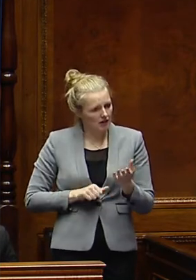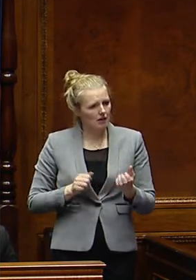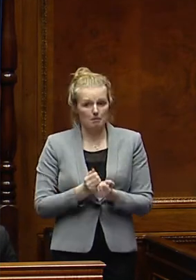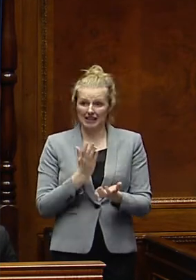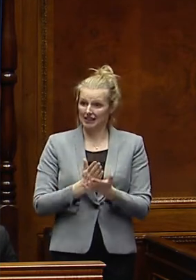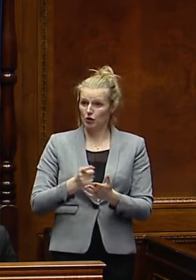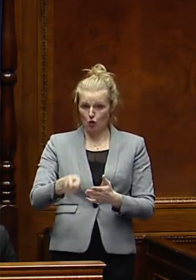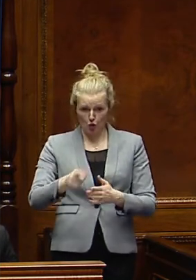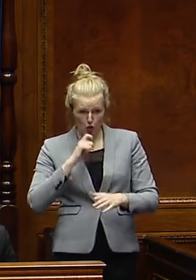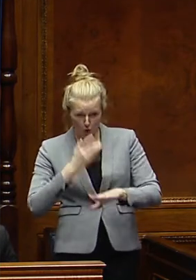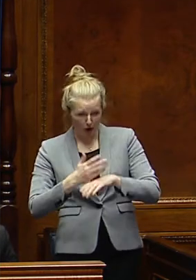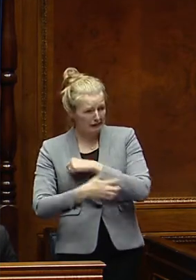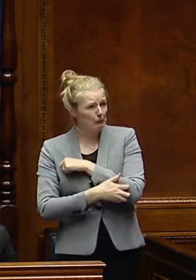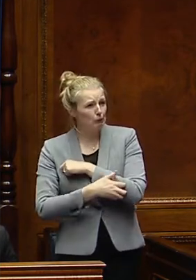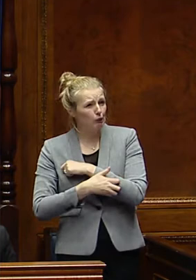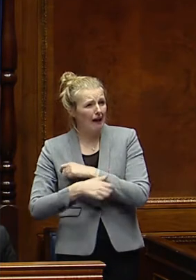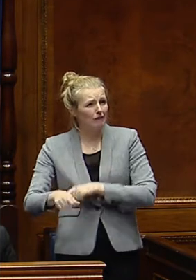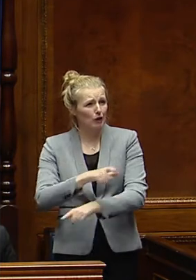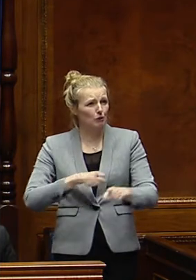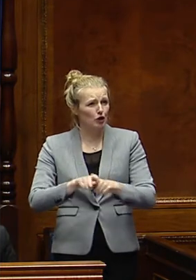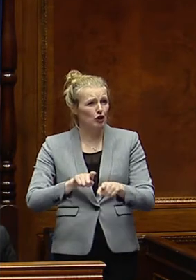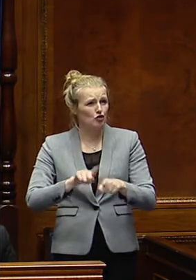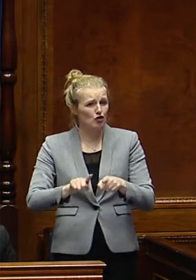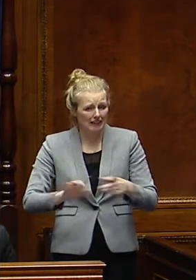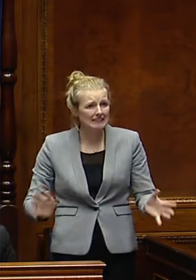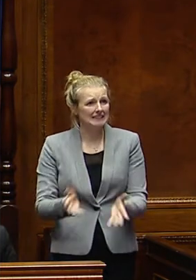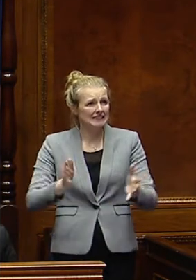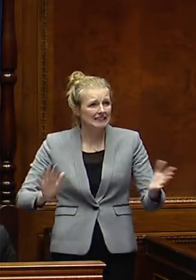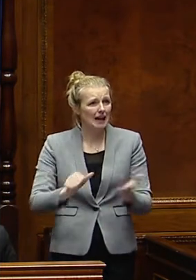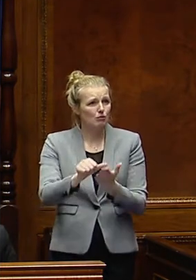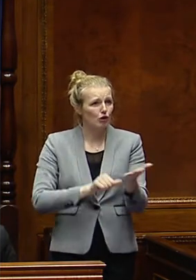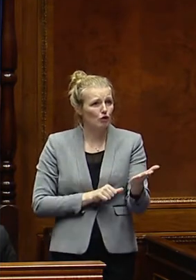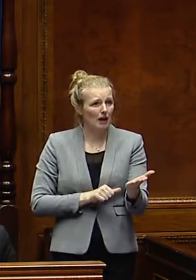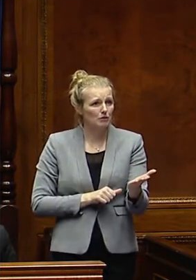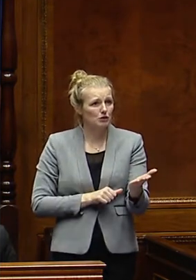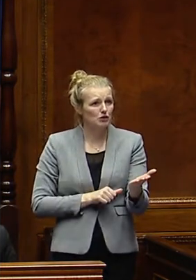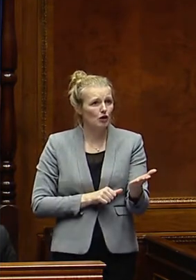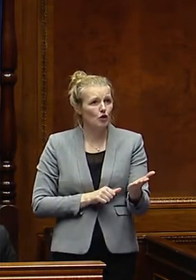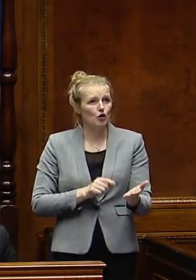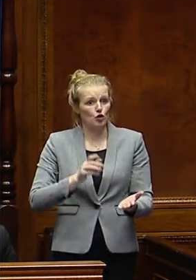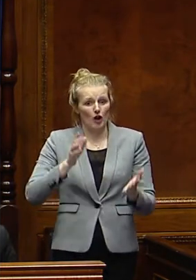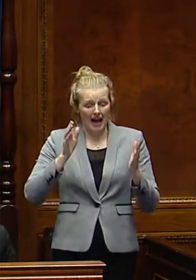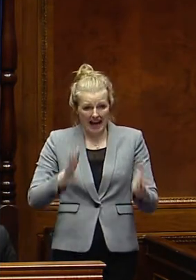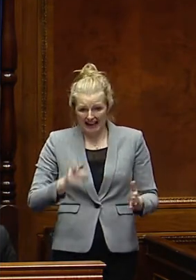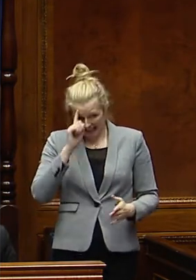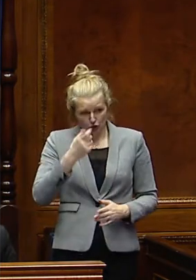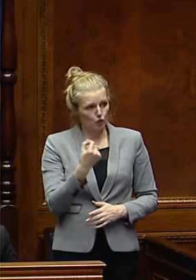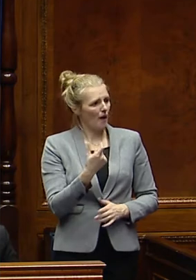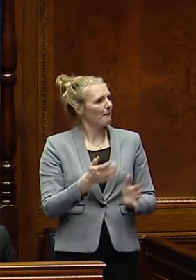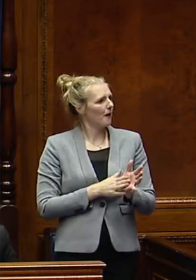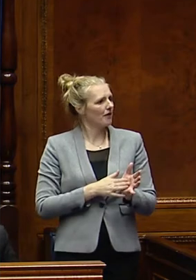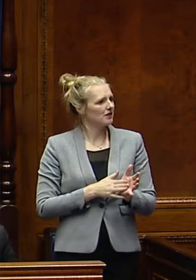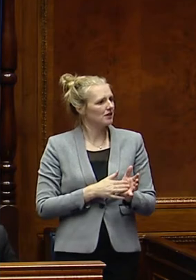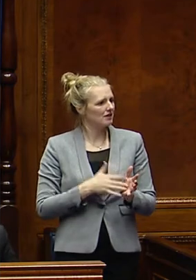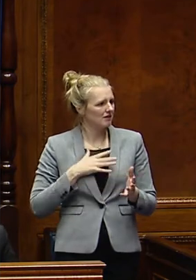you're working in the most deprived communities, you're trying to develop programmes, you can't do that in 12 months. I do think we need to give a greater level